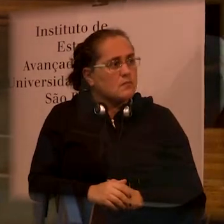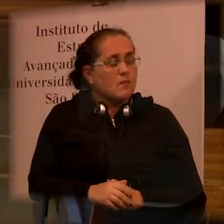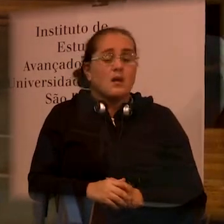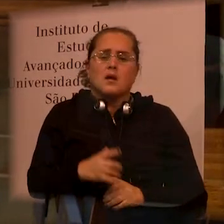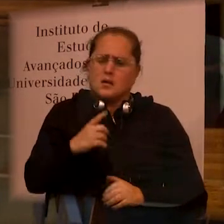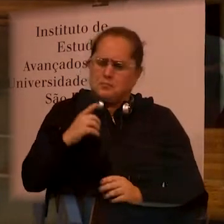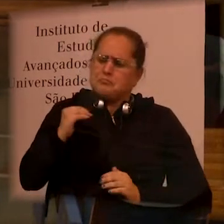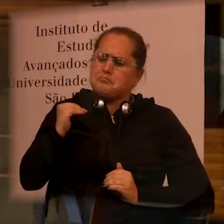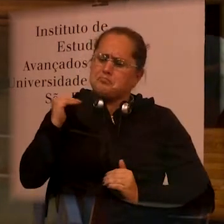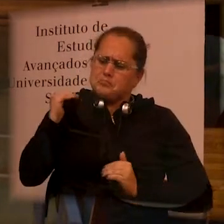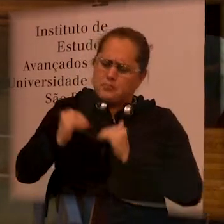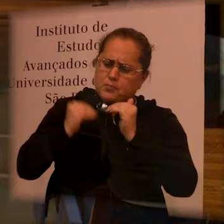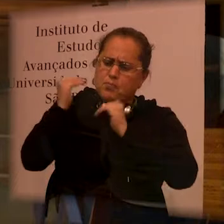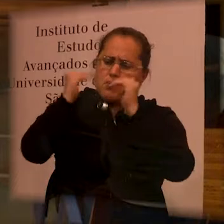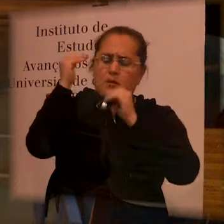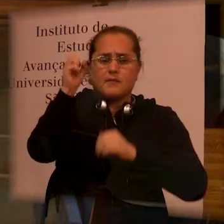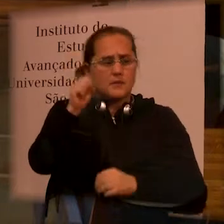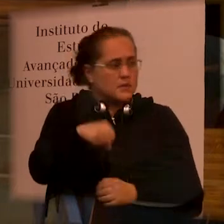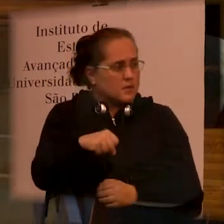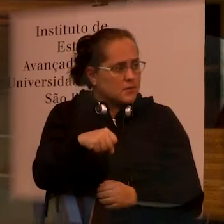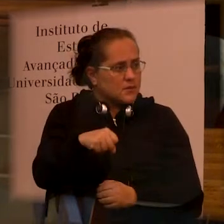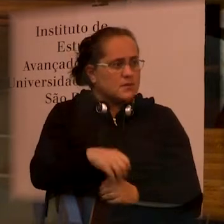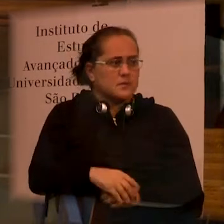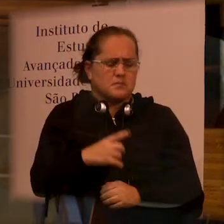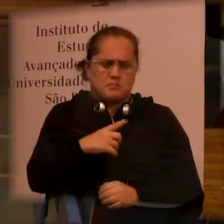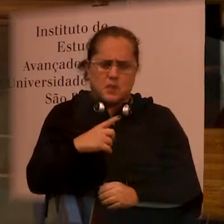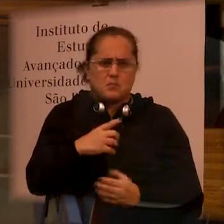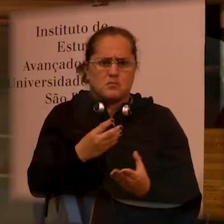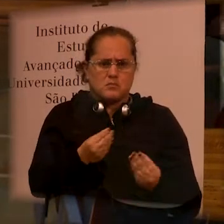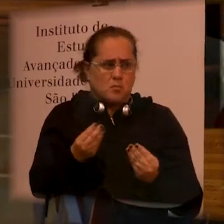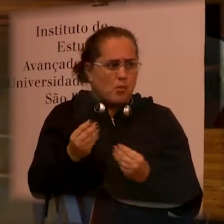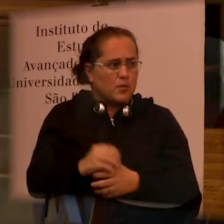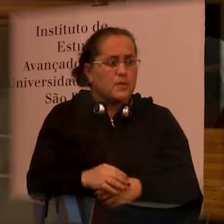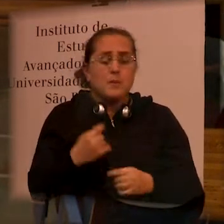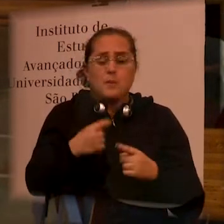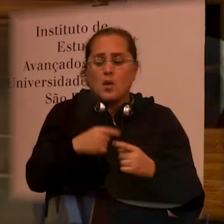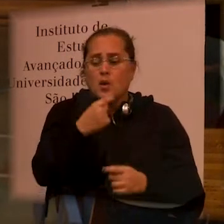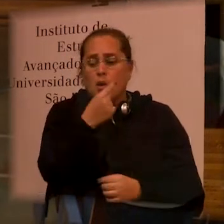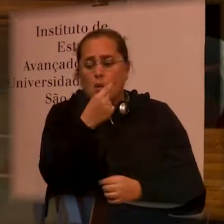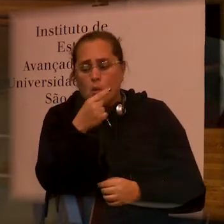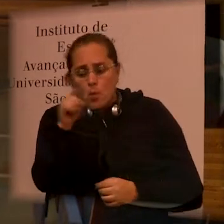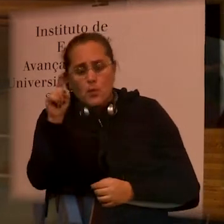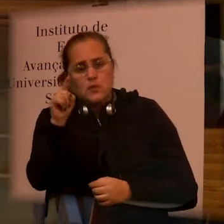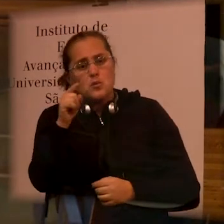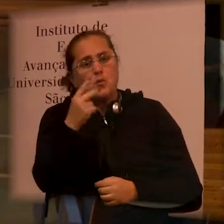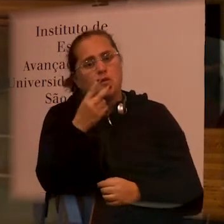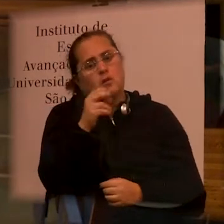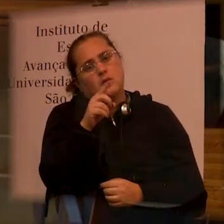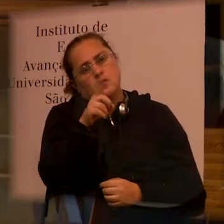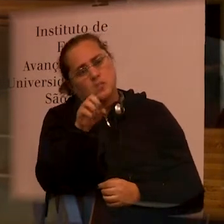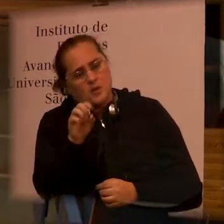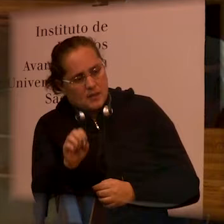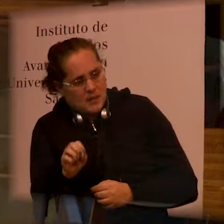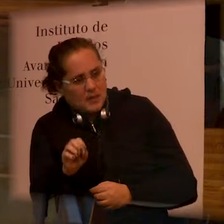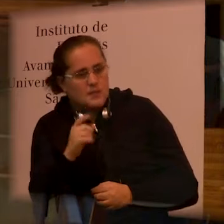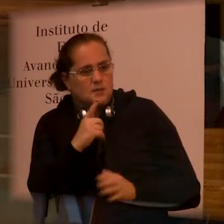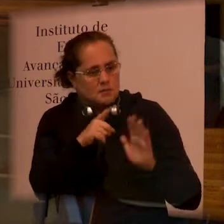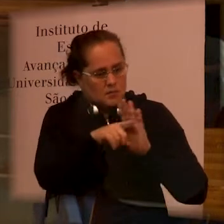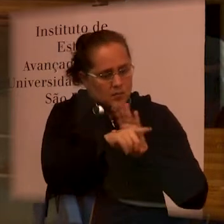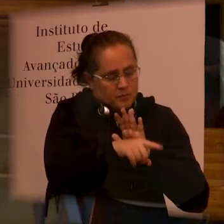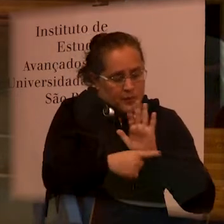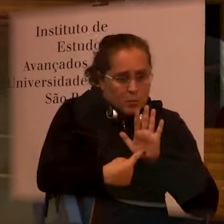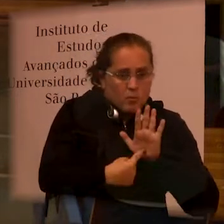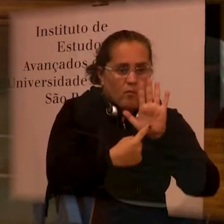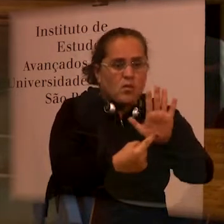for people with disabilities. We have still a lot to do because in the last sentence in 2010 showed